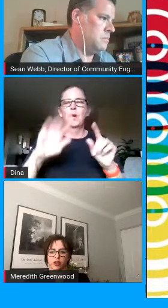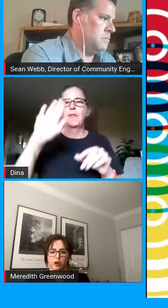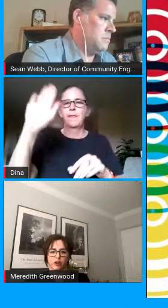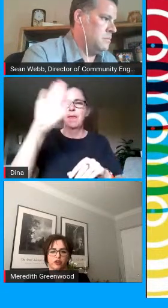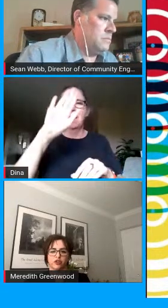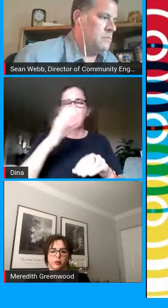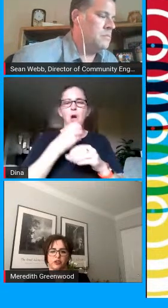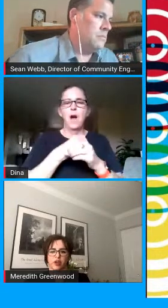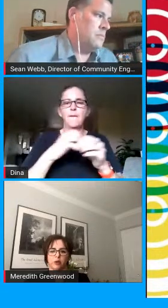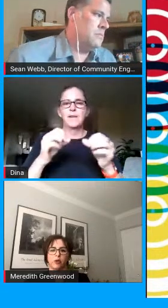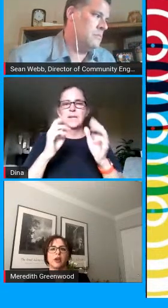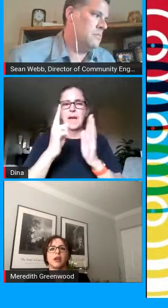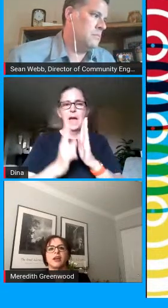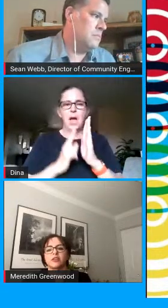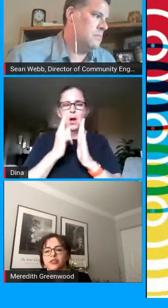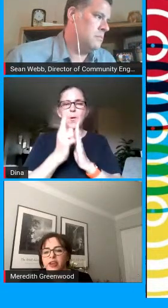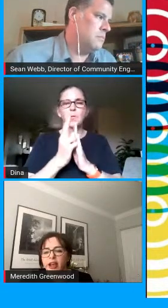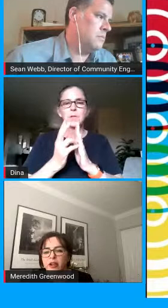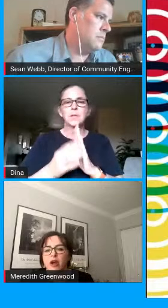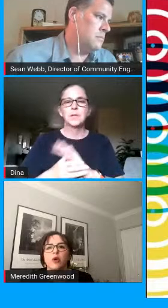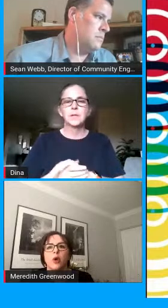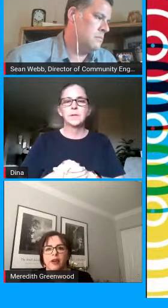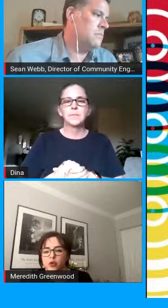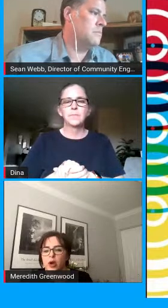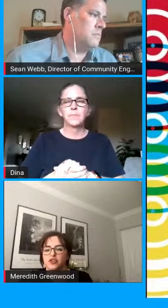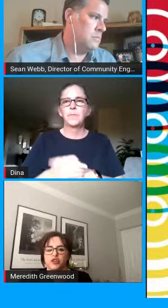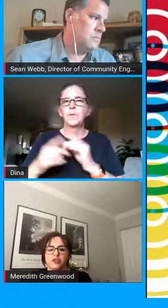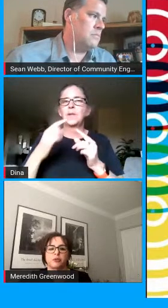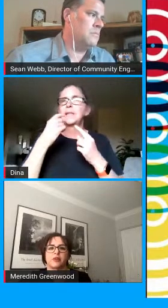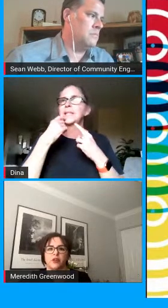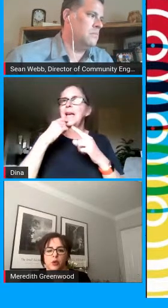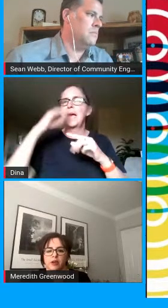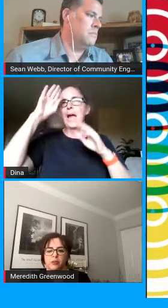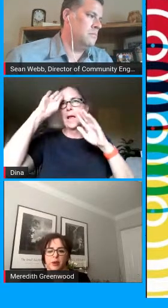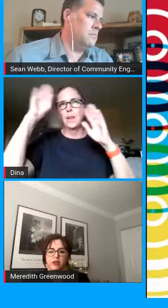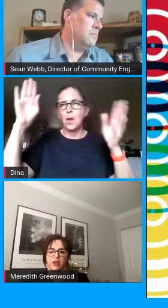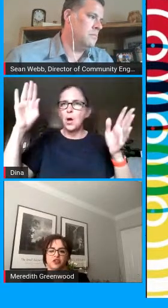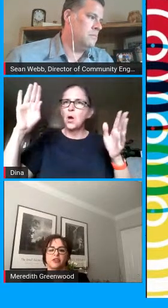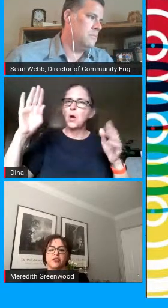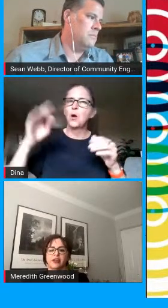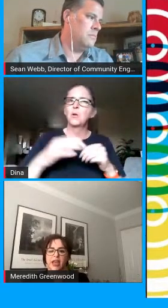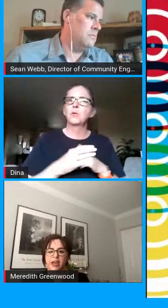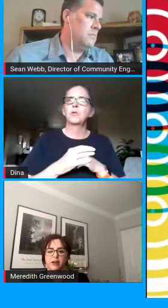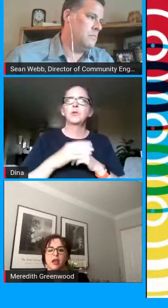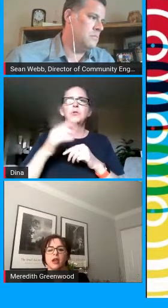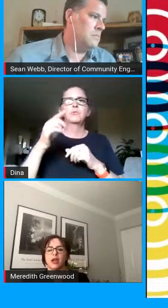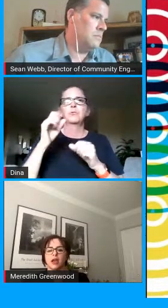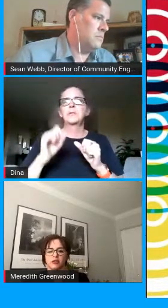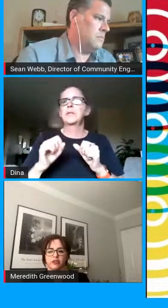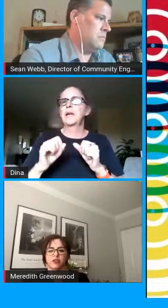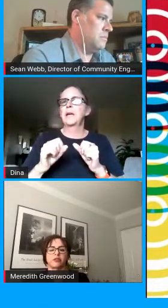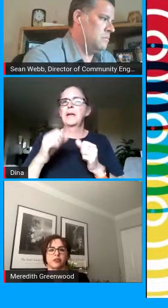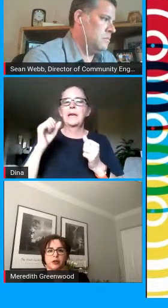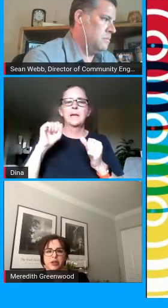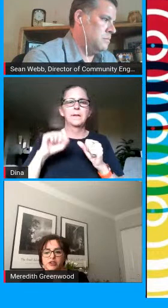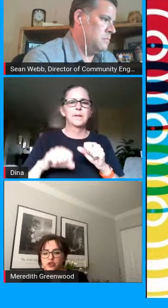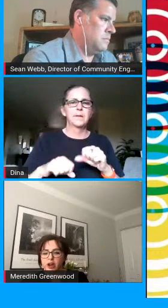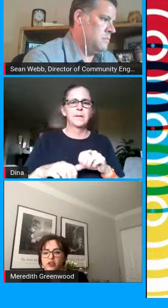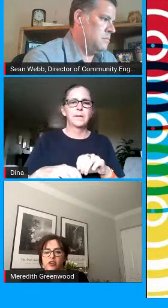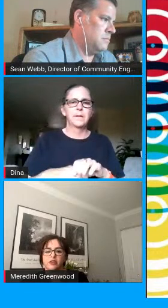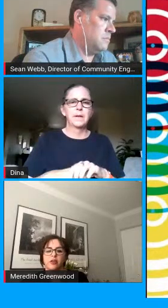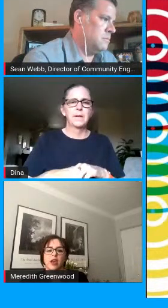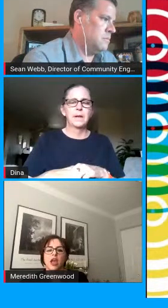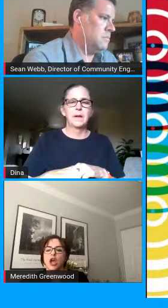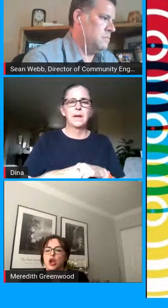students are encouraged to reach out to say hello ask questions review expectations and gain distance learning